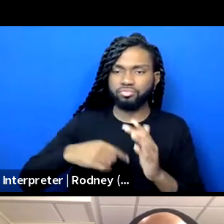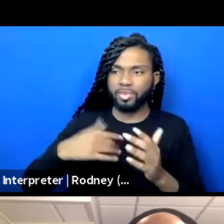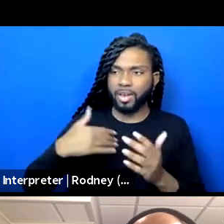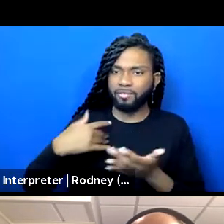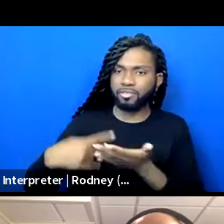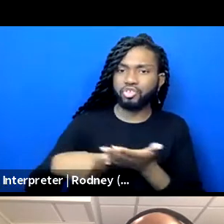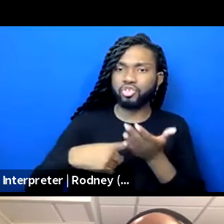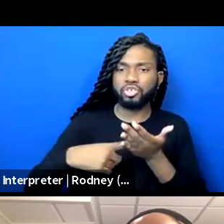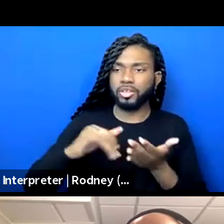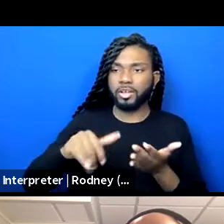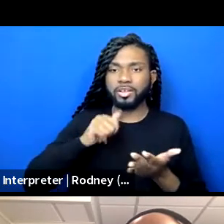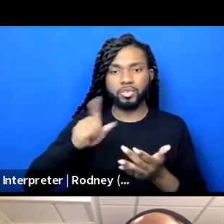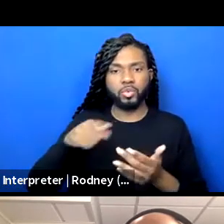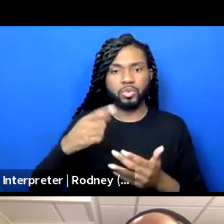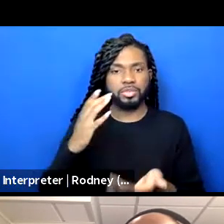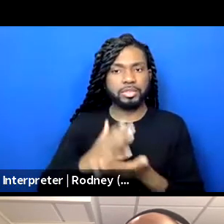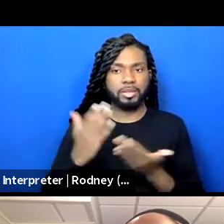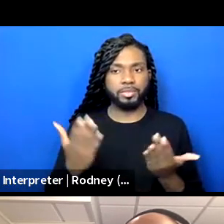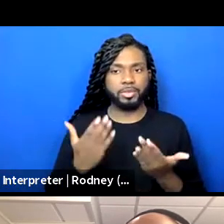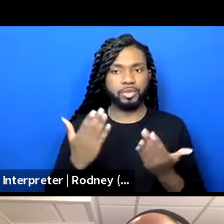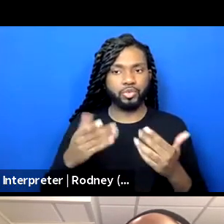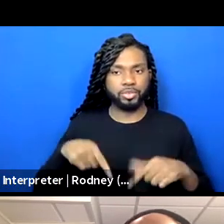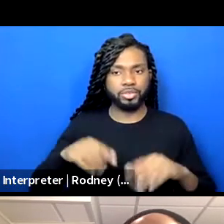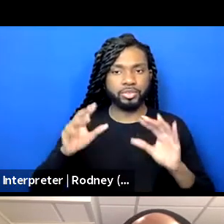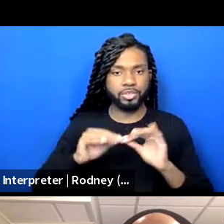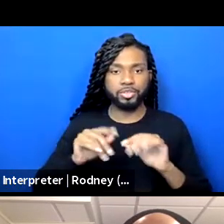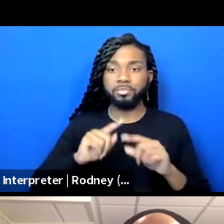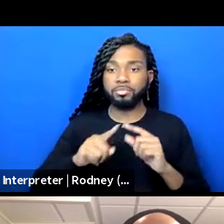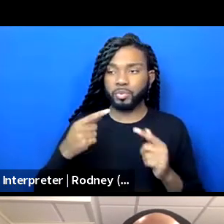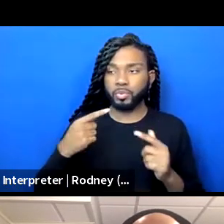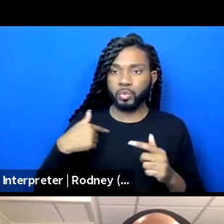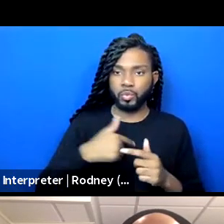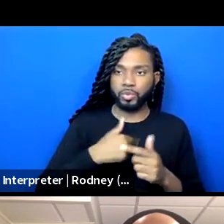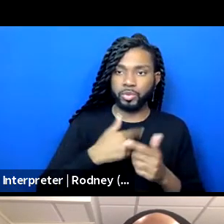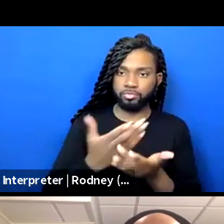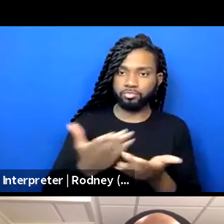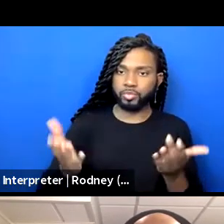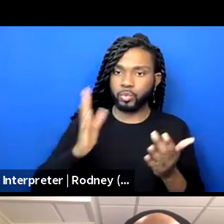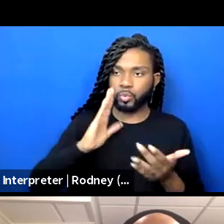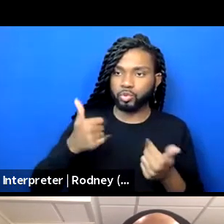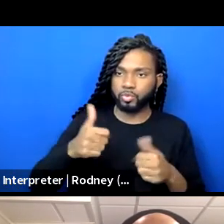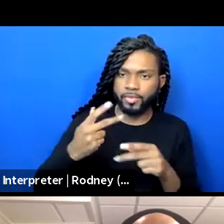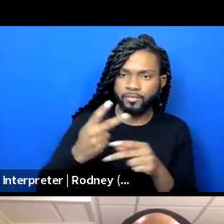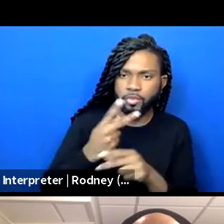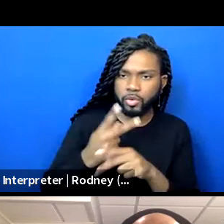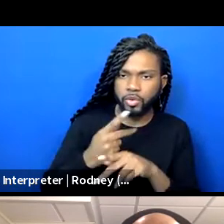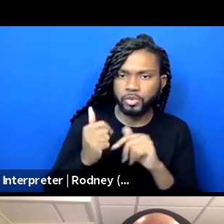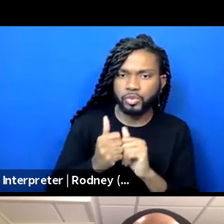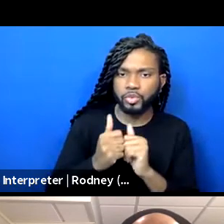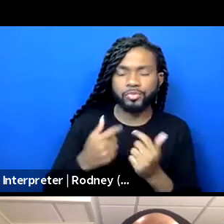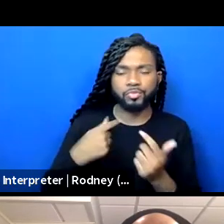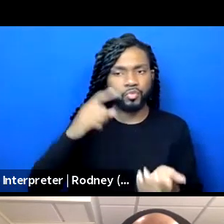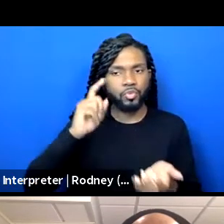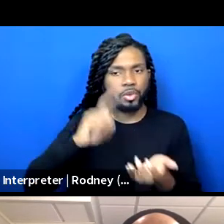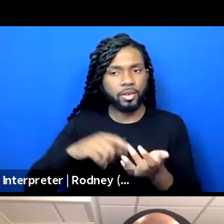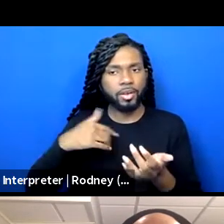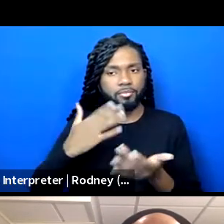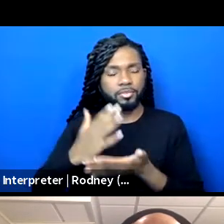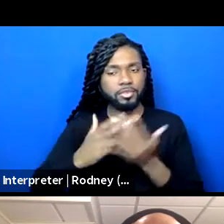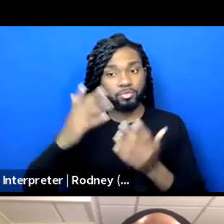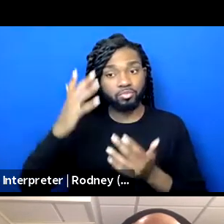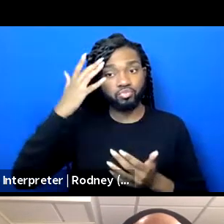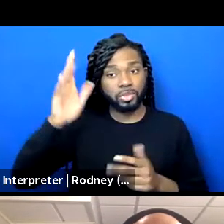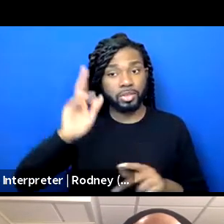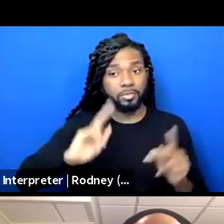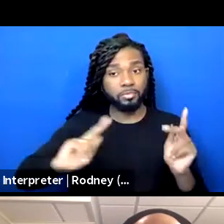this session. So we're going to be trying to figure that out with you. We imagine that there's brilliant and smart folks on this